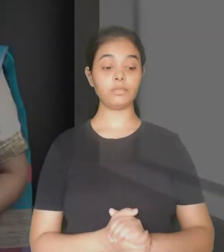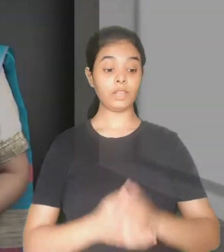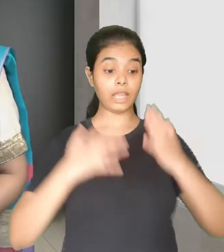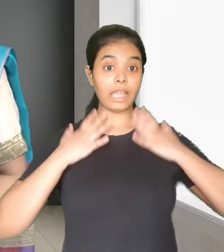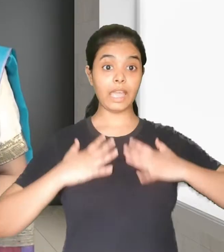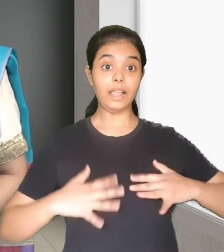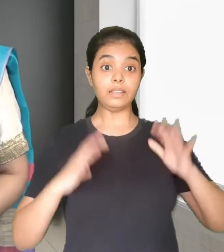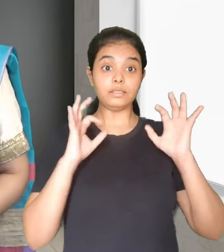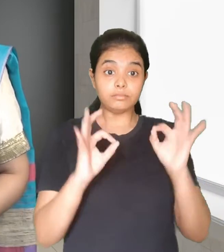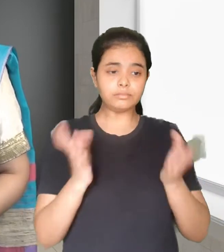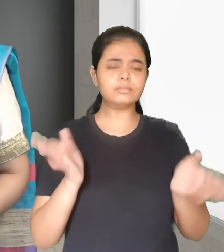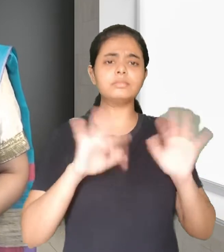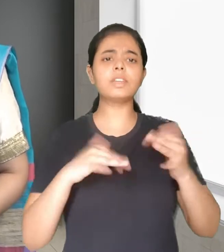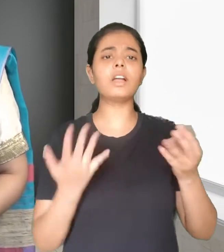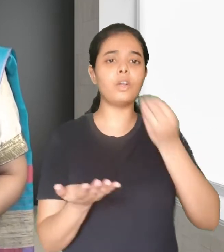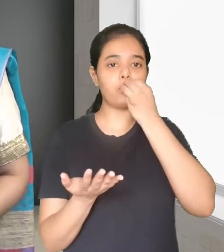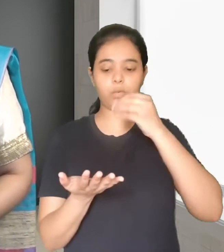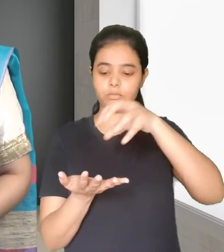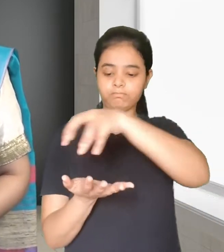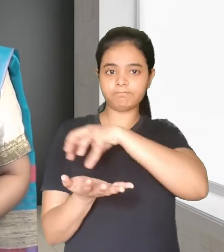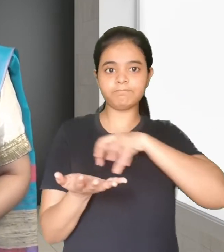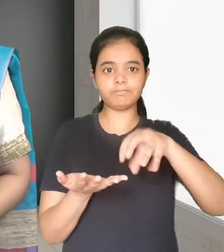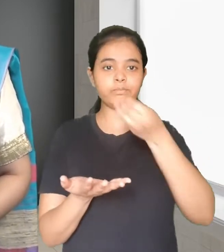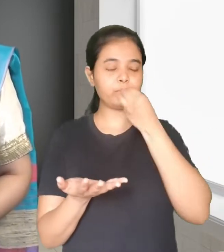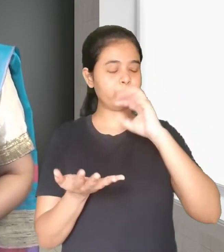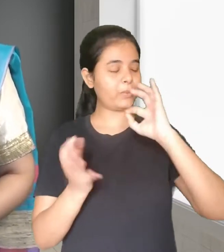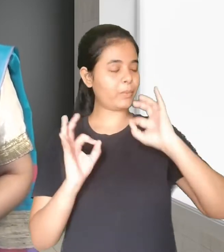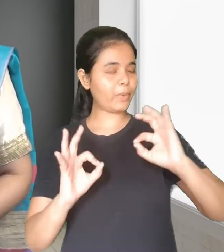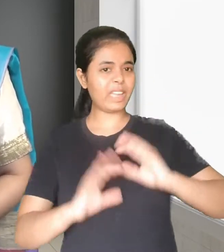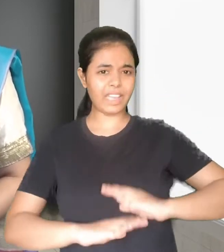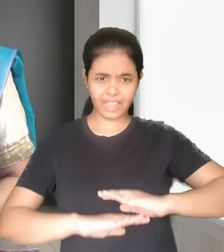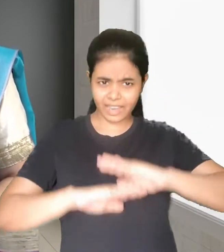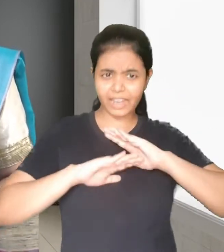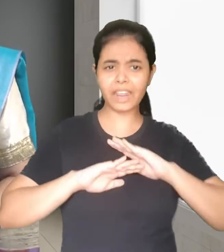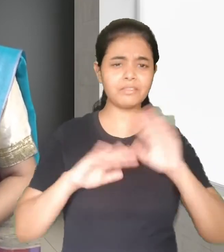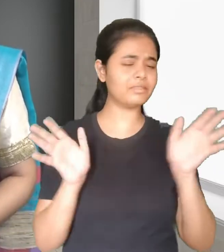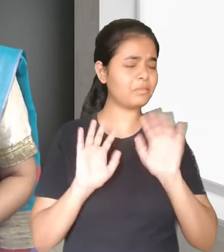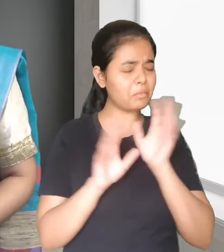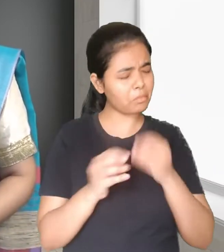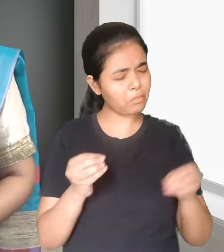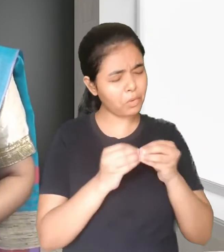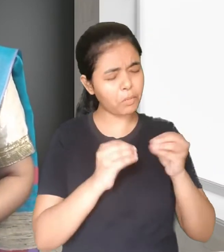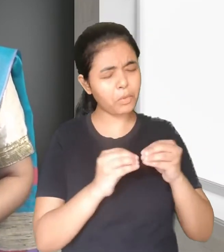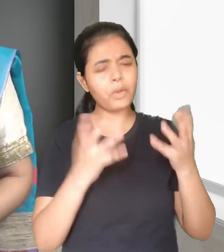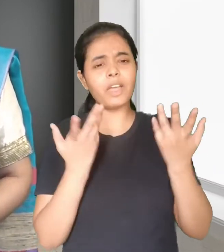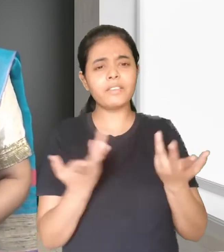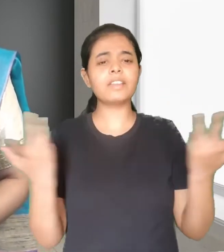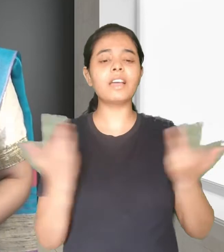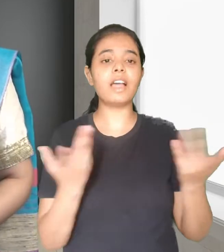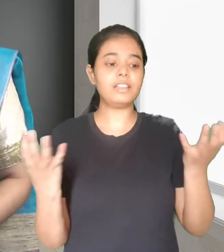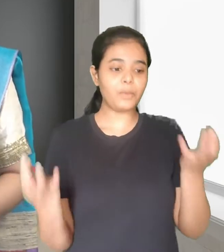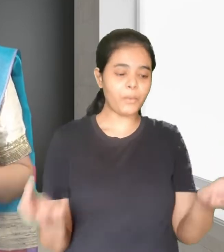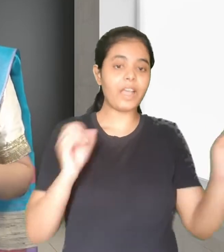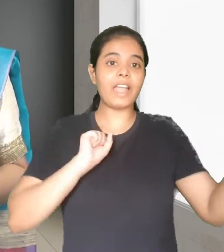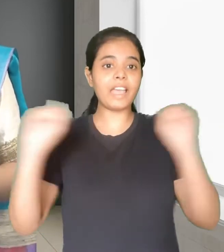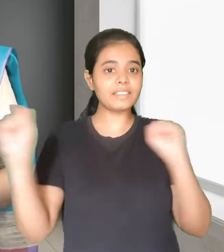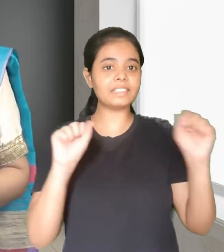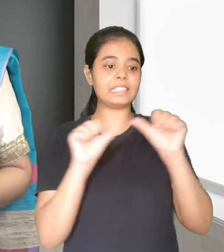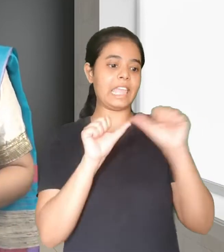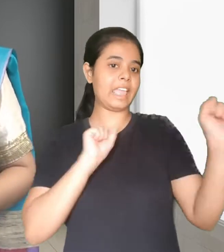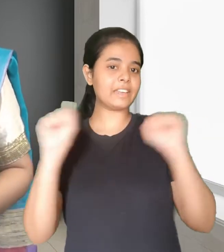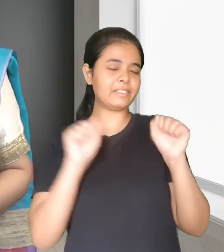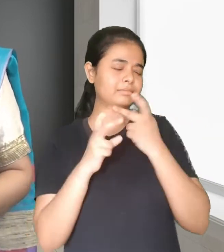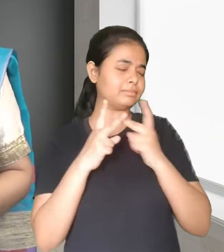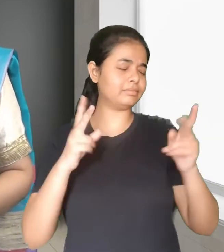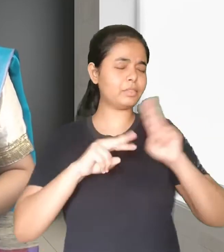Though ensuring a good diet is important for good health, there are numerous other things that one should pay attention to for all